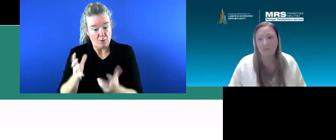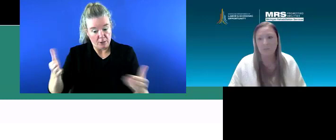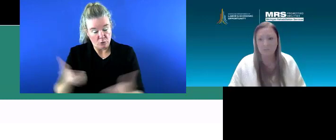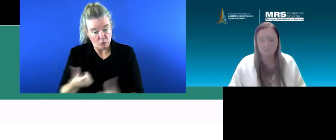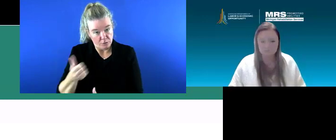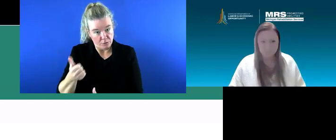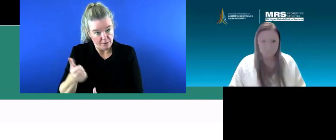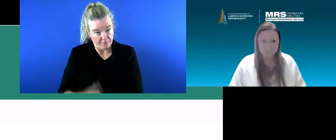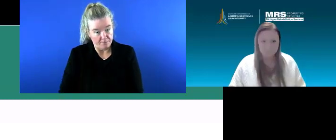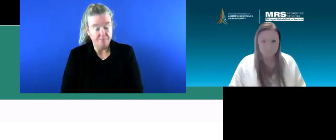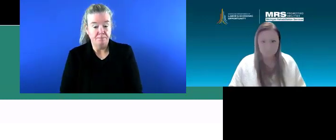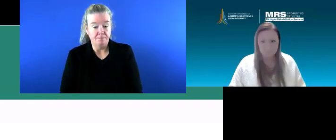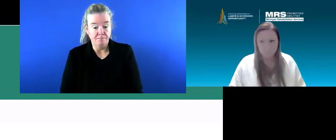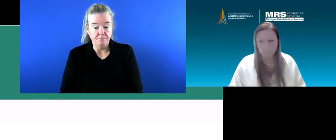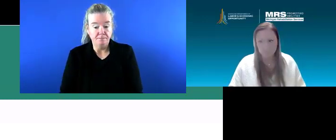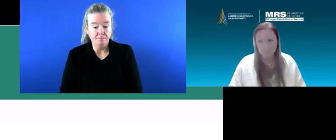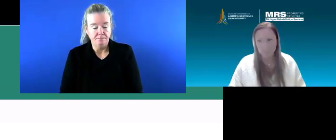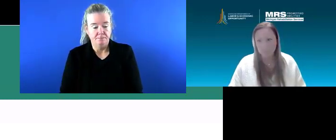yourself?